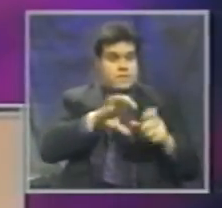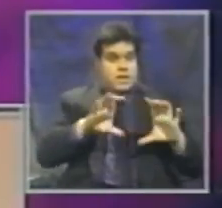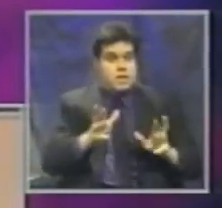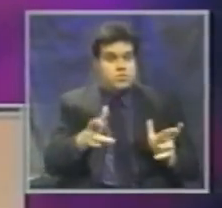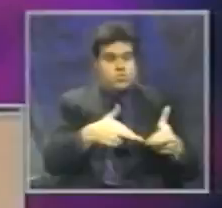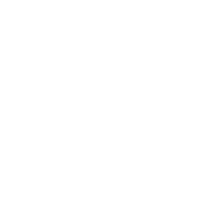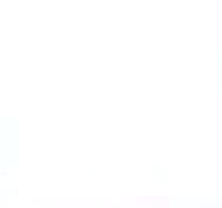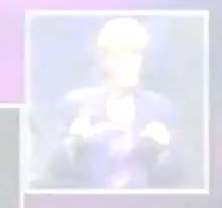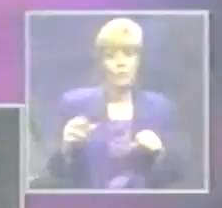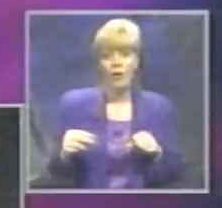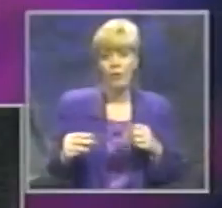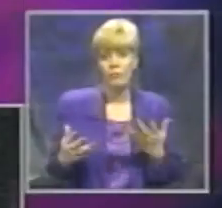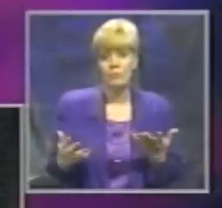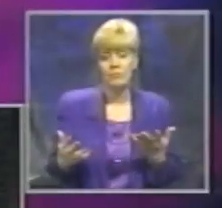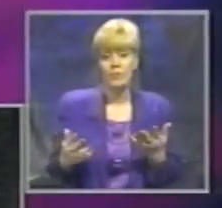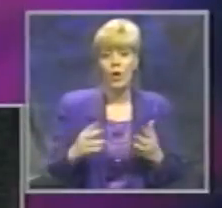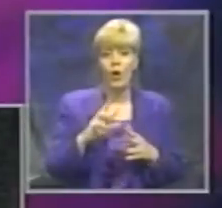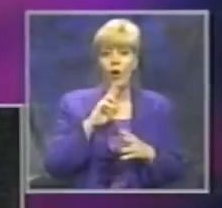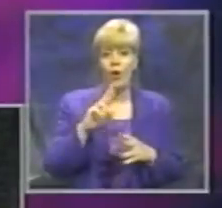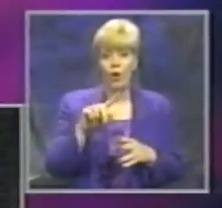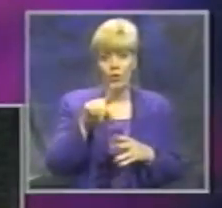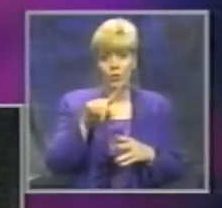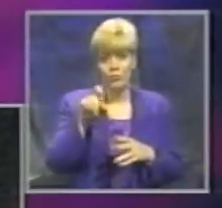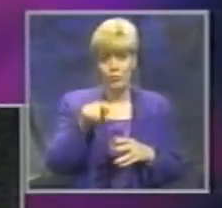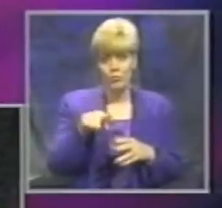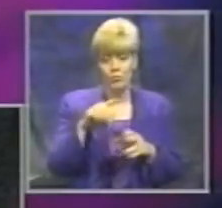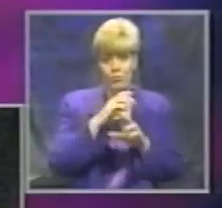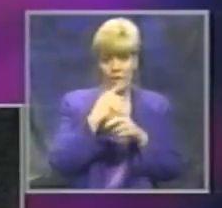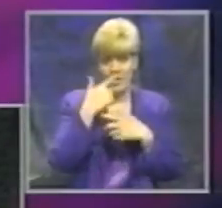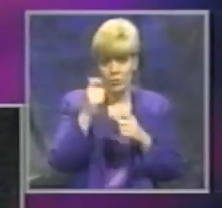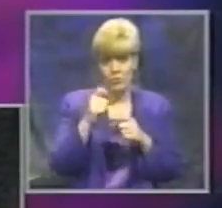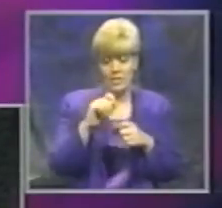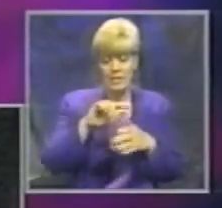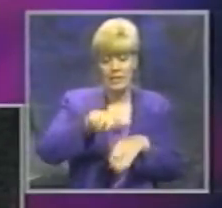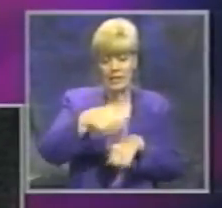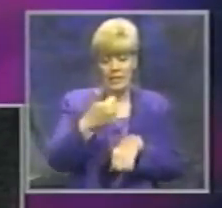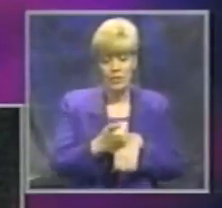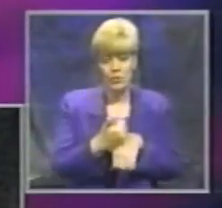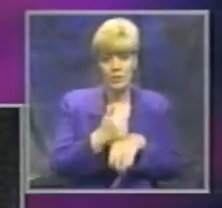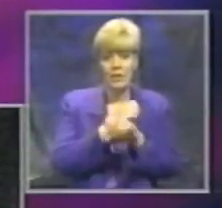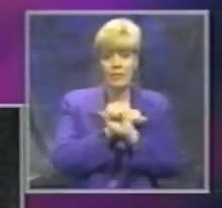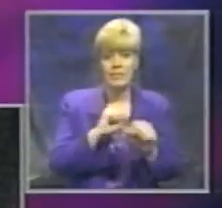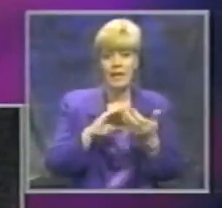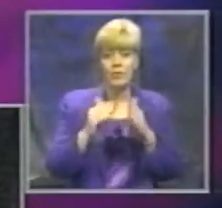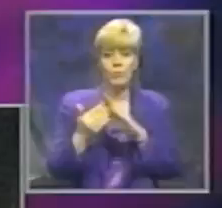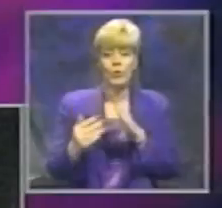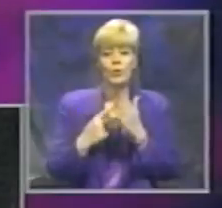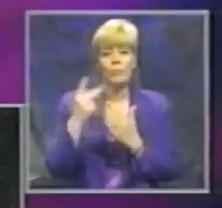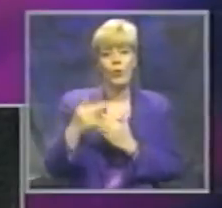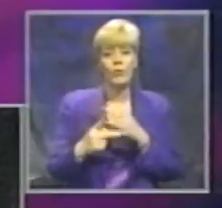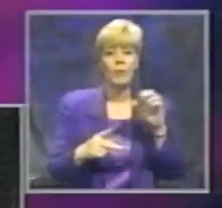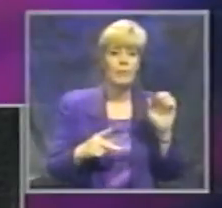keypads to respond. Are you interested in implementing the Safe Community Program? Yes or no?